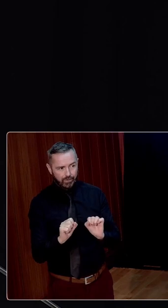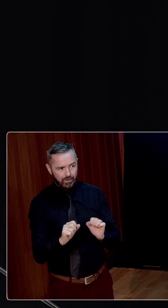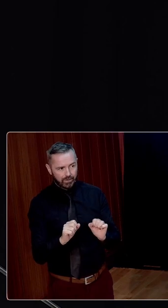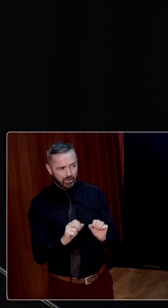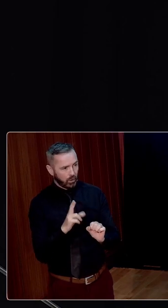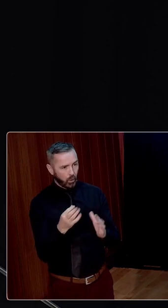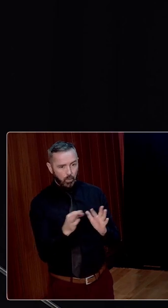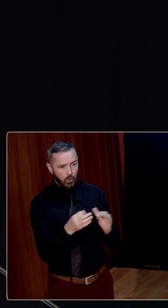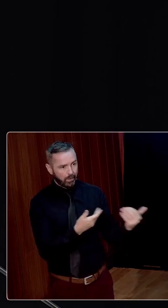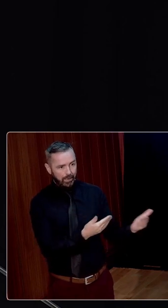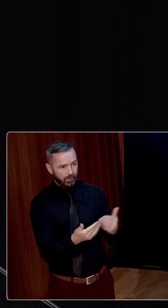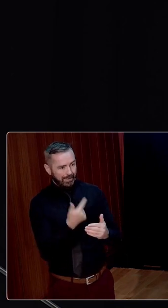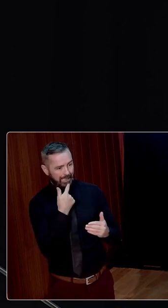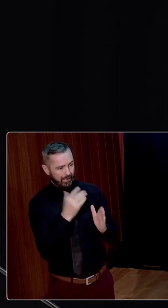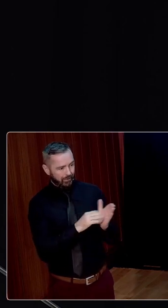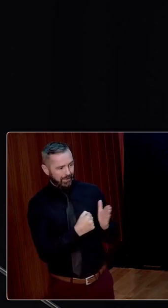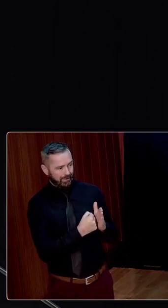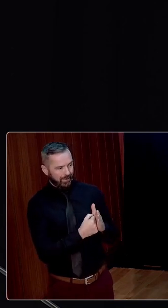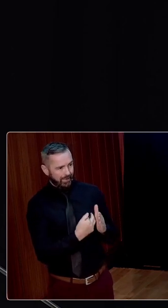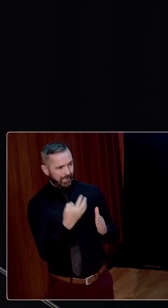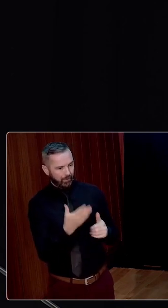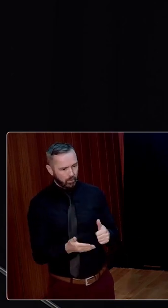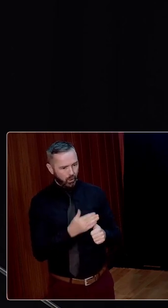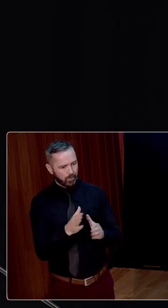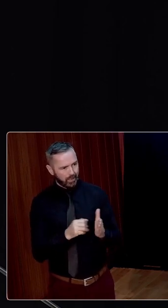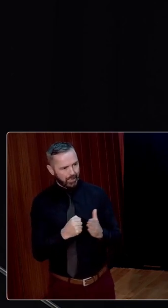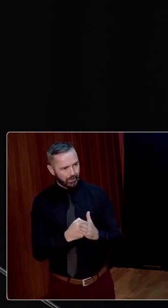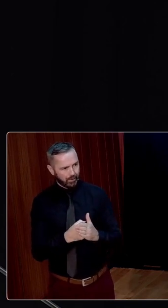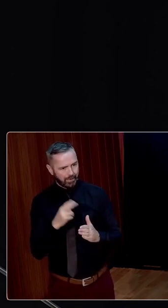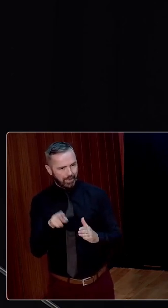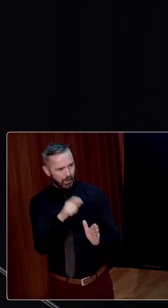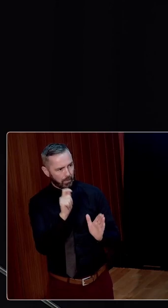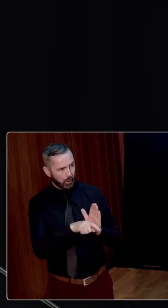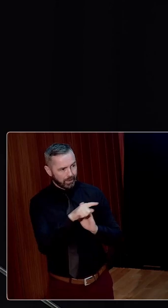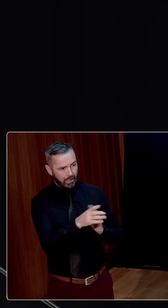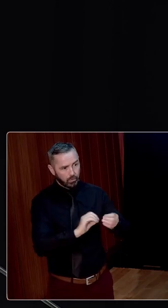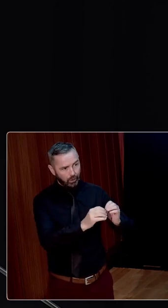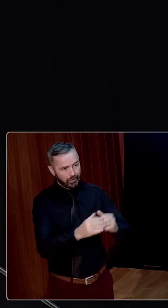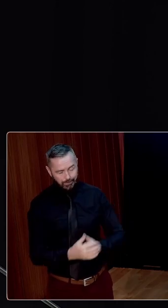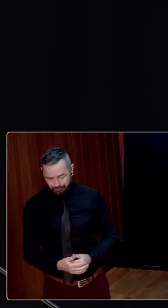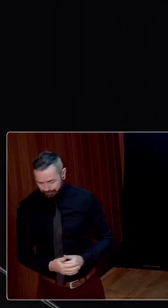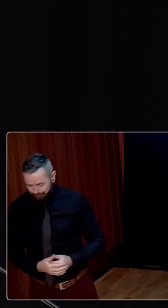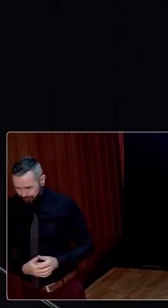encourage secondary industries unless the primary industry was in a position to purchase their products.